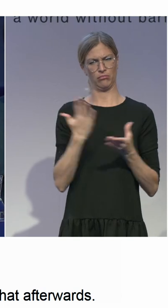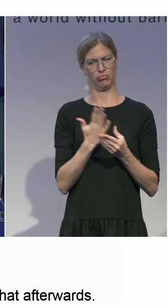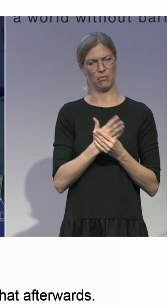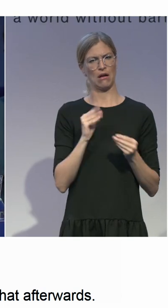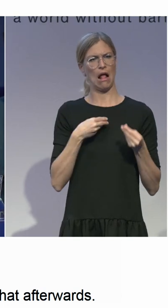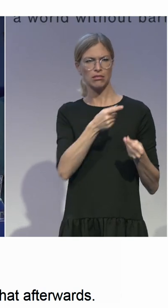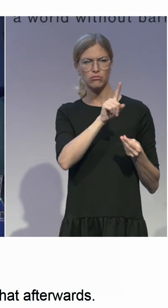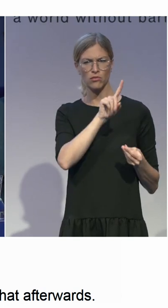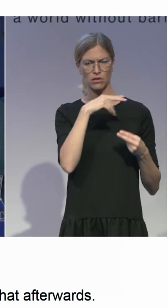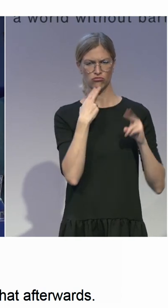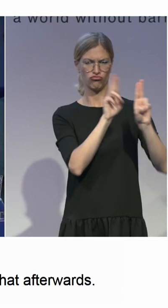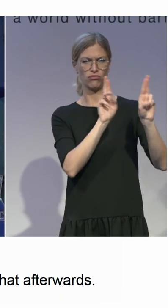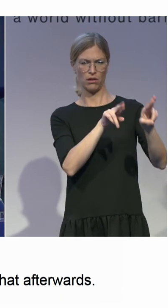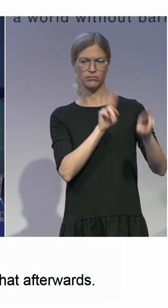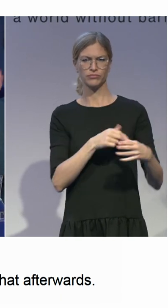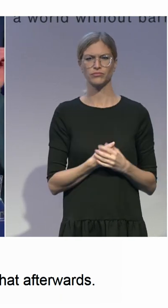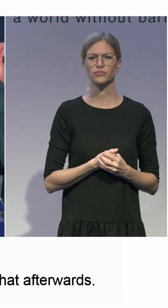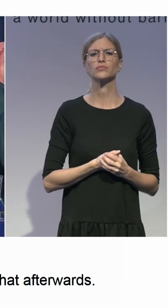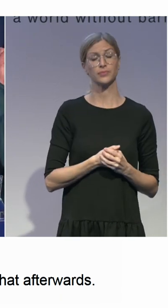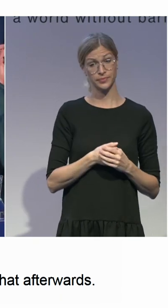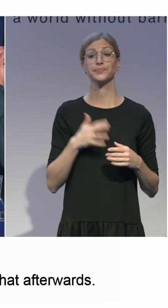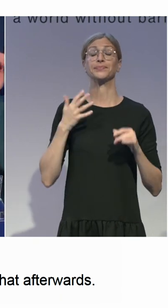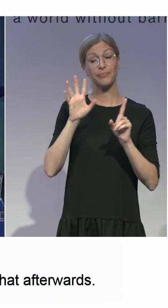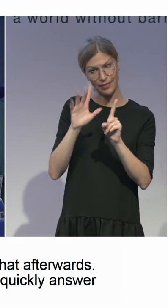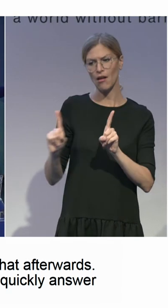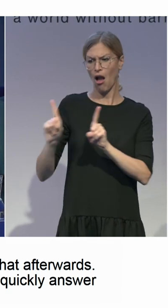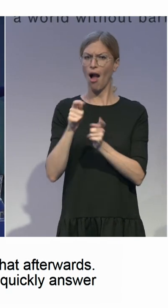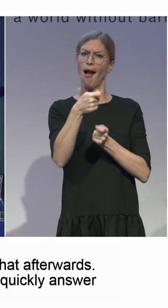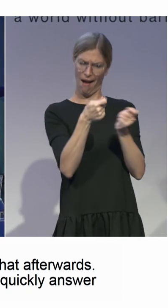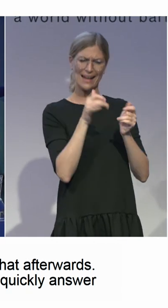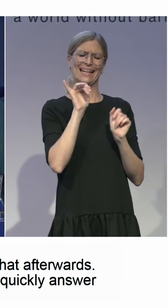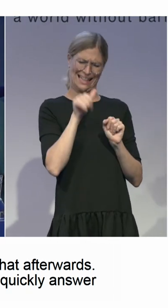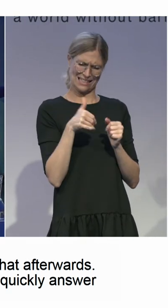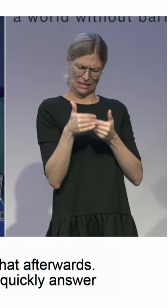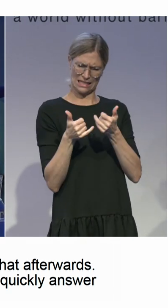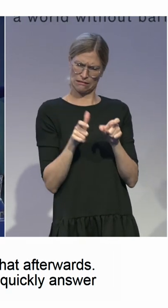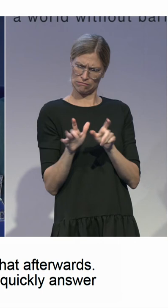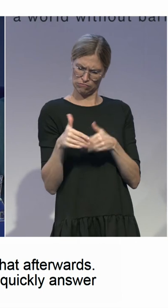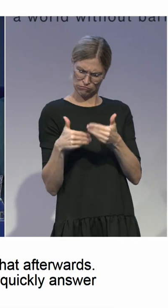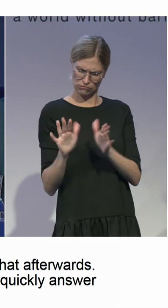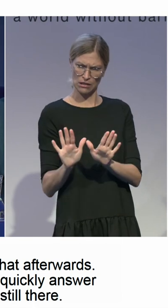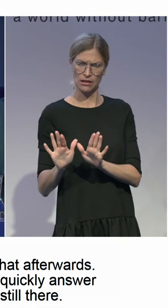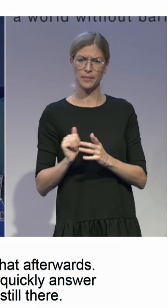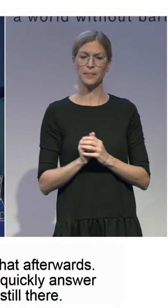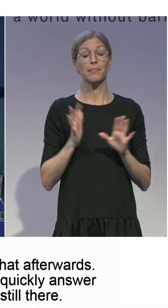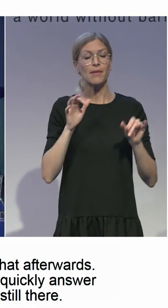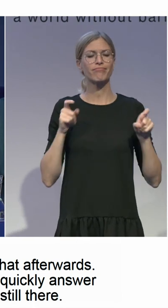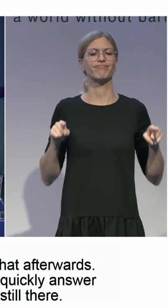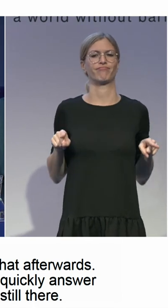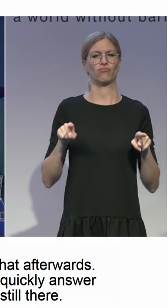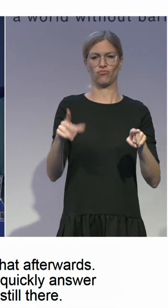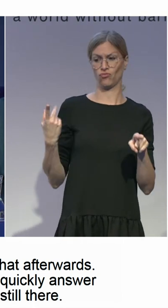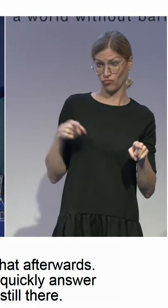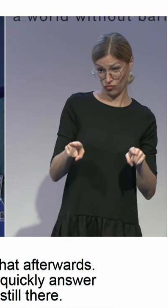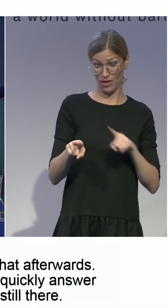Yes, unfortunately guardianship is still there. What we have is a parallel regime where there is support decision making